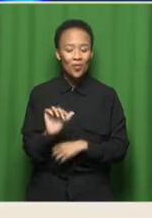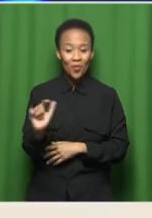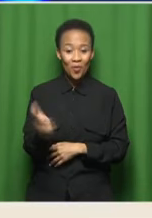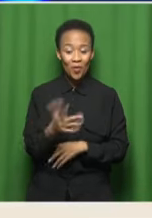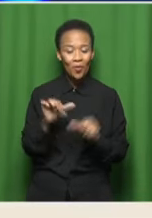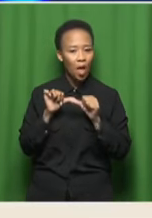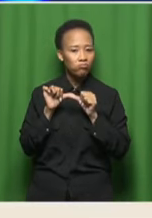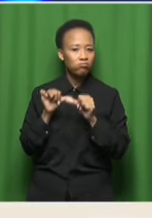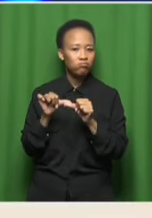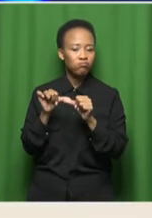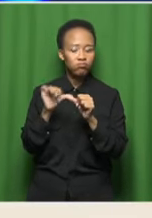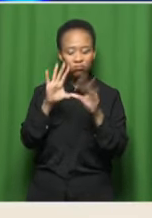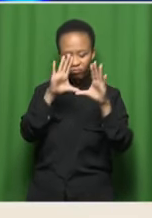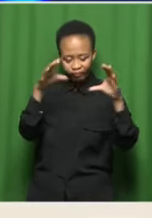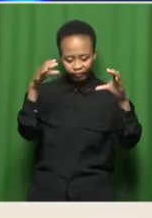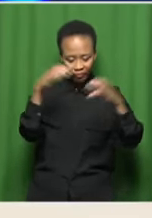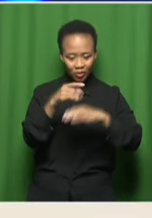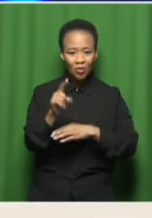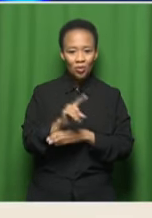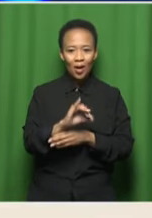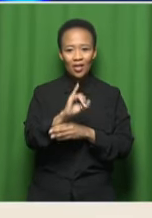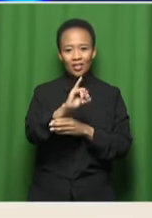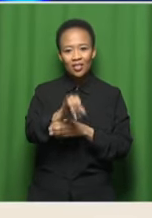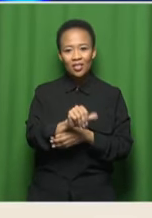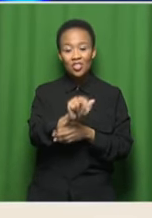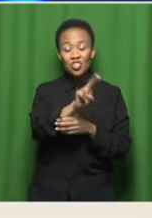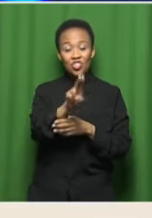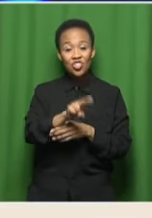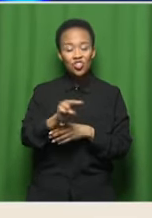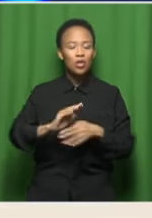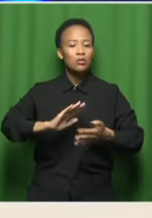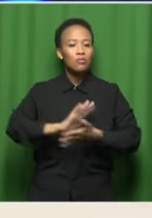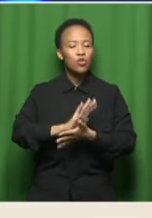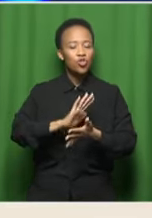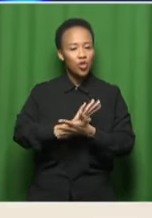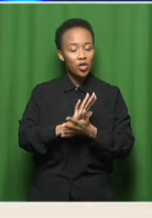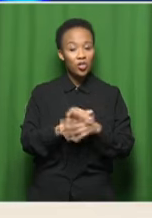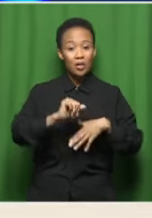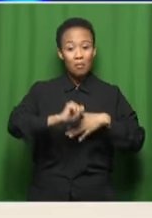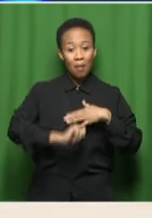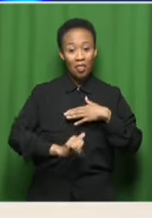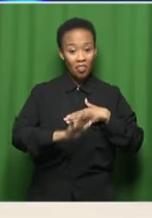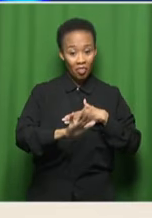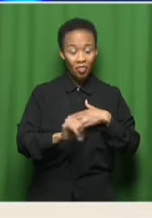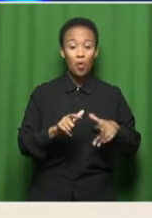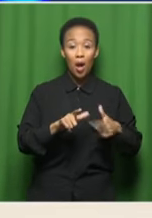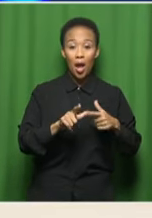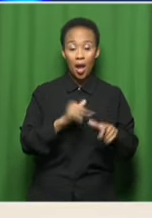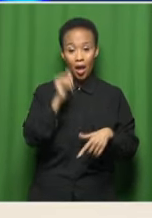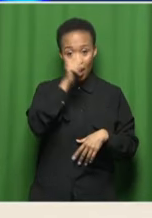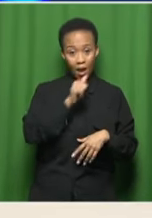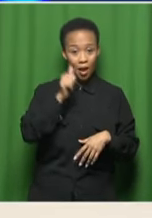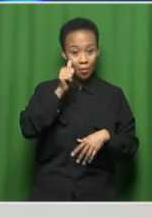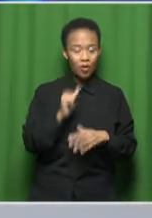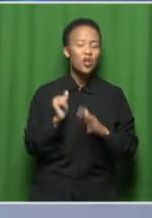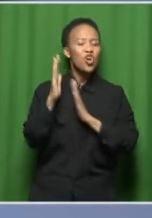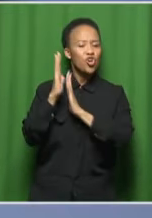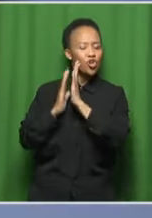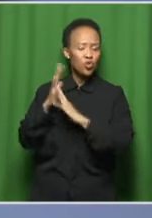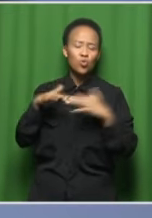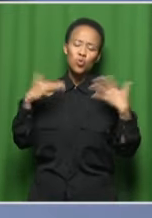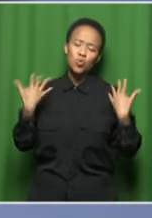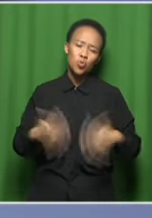As we continue our focus on Jazz Appreciation Month, which is the month of April, historically South African jazz has been a powerful